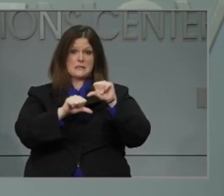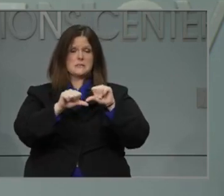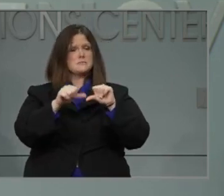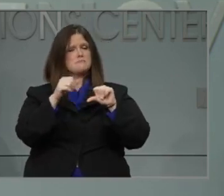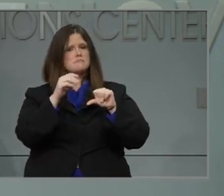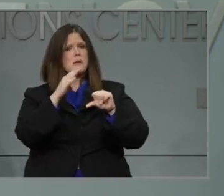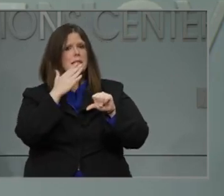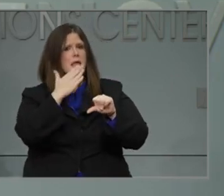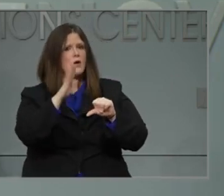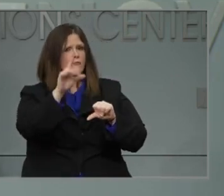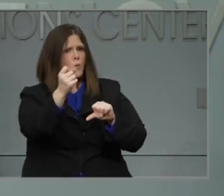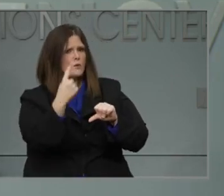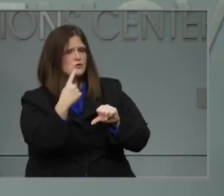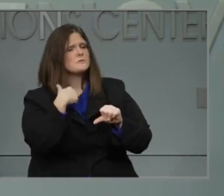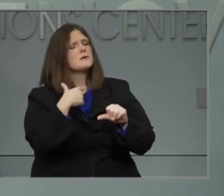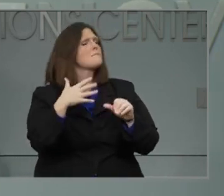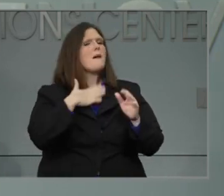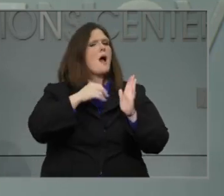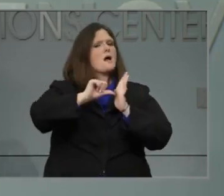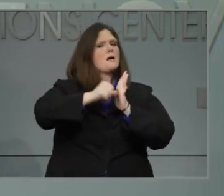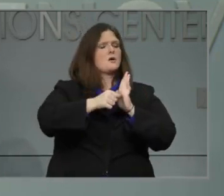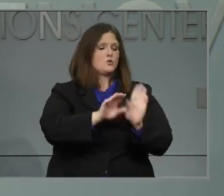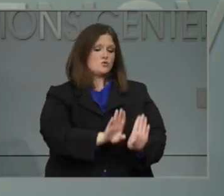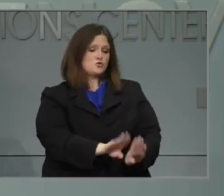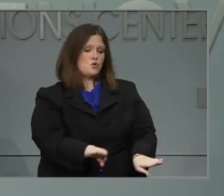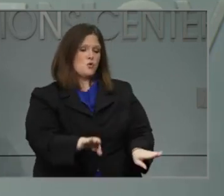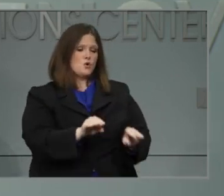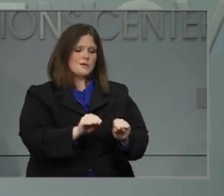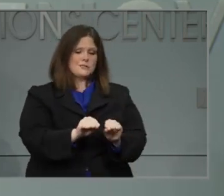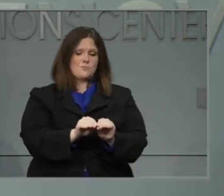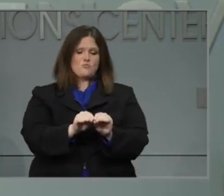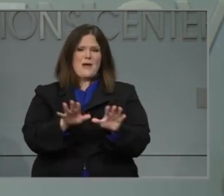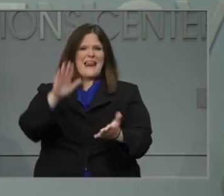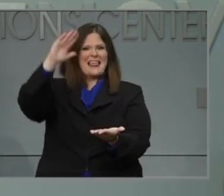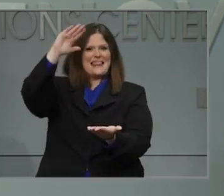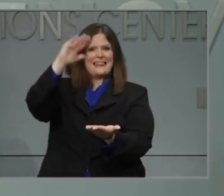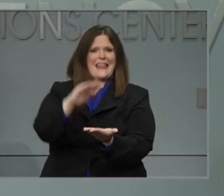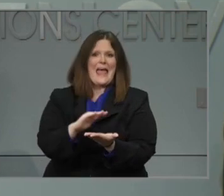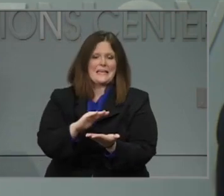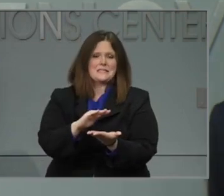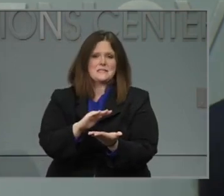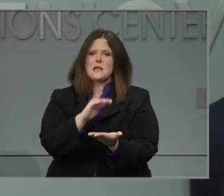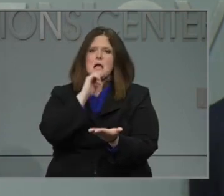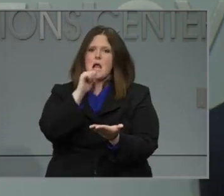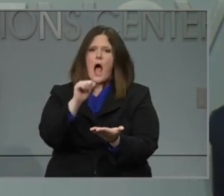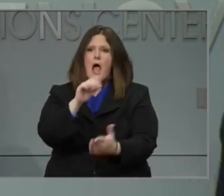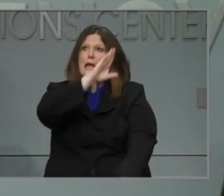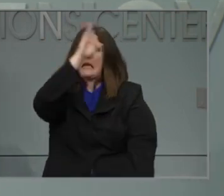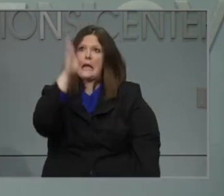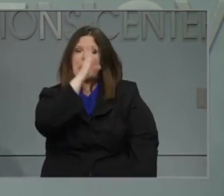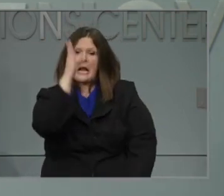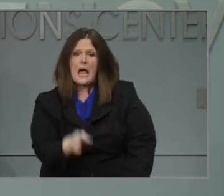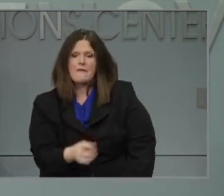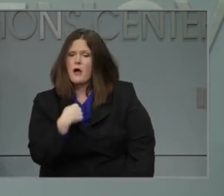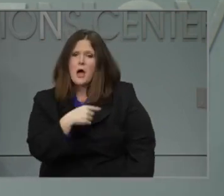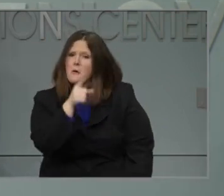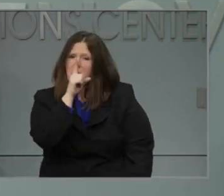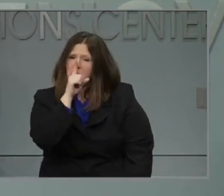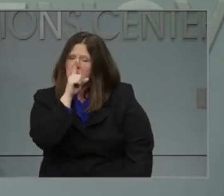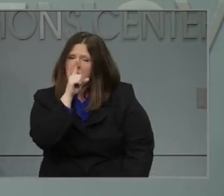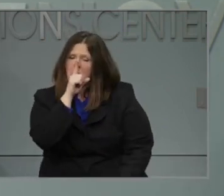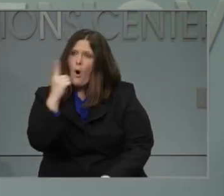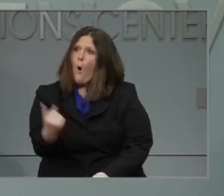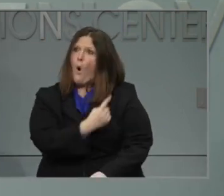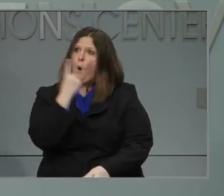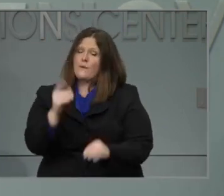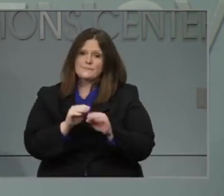transmit the virus less often, it doesn't mean that it's not ever. We know that children can transmit this virus.